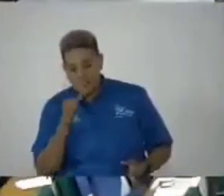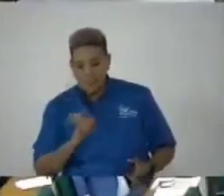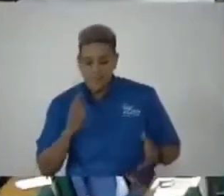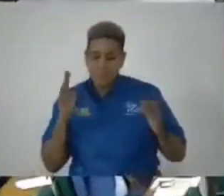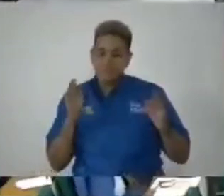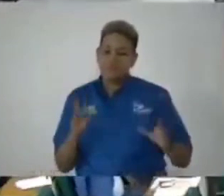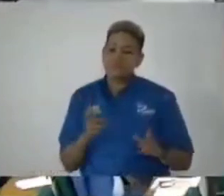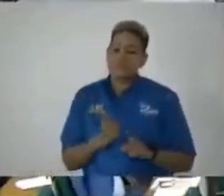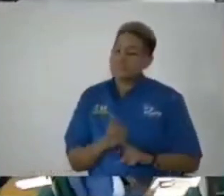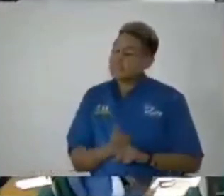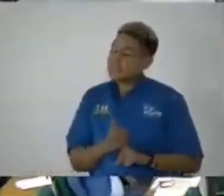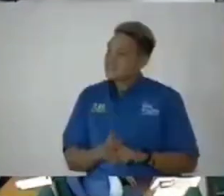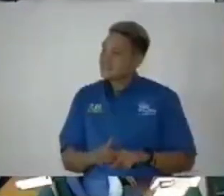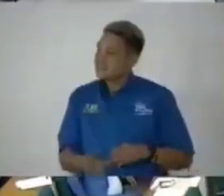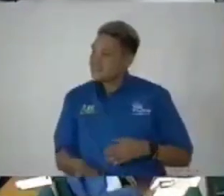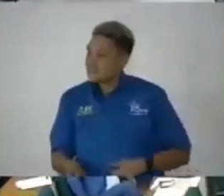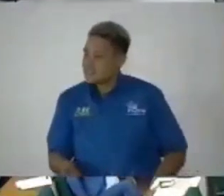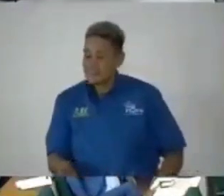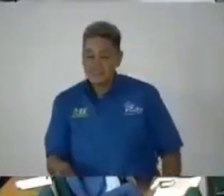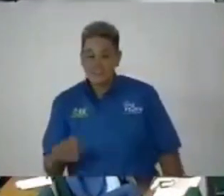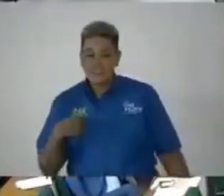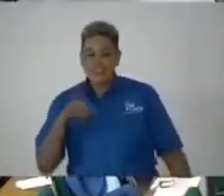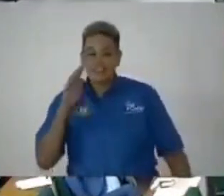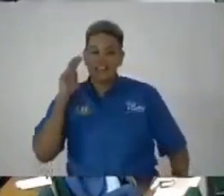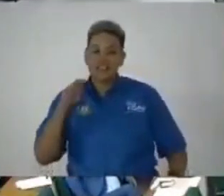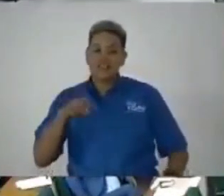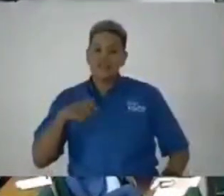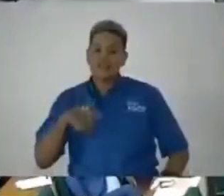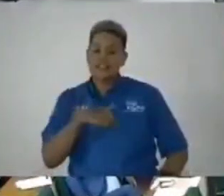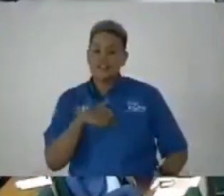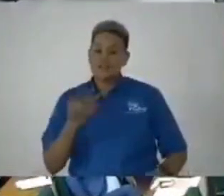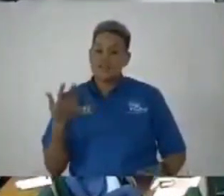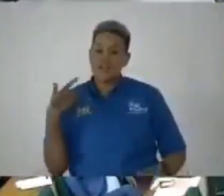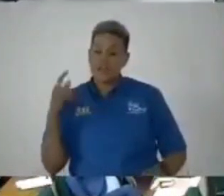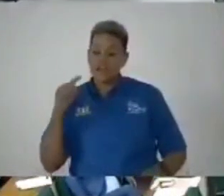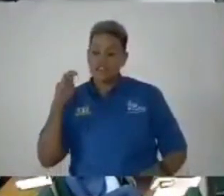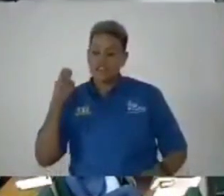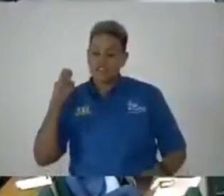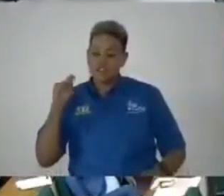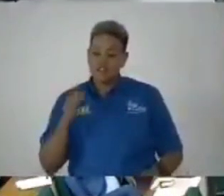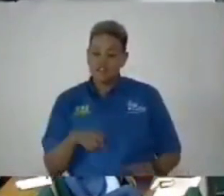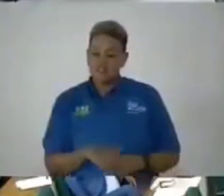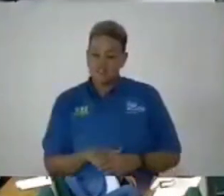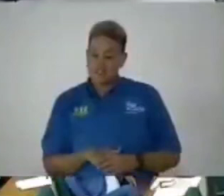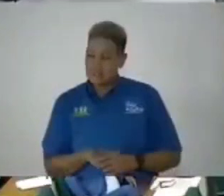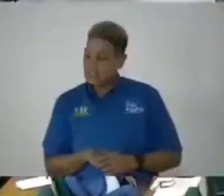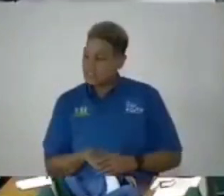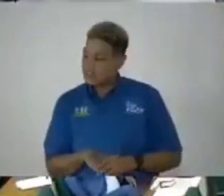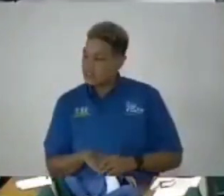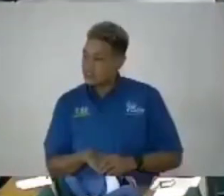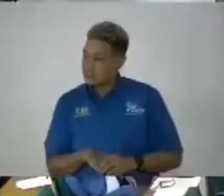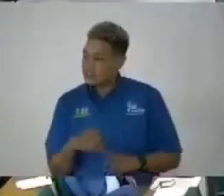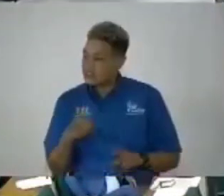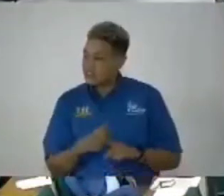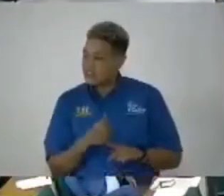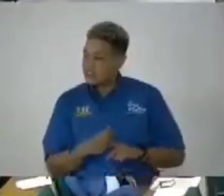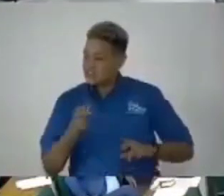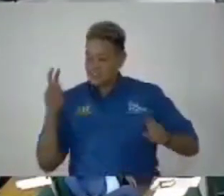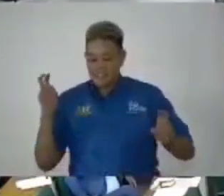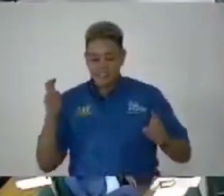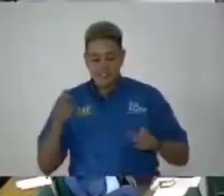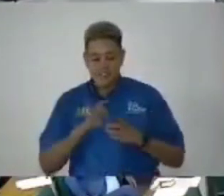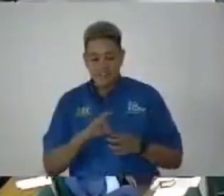intend to exercise my three minutes. First of all, Madam Speaker, the matter of